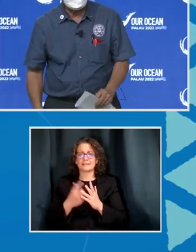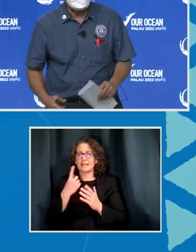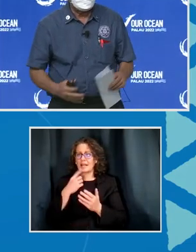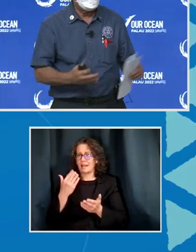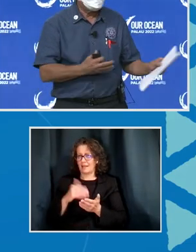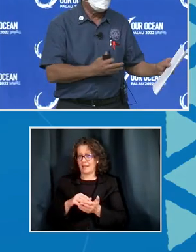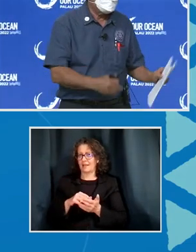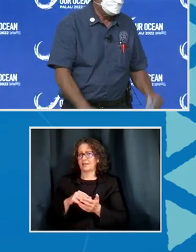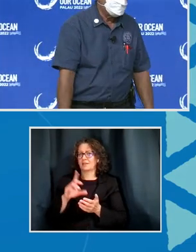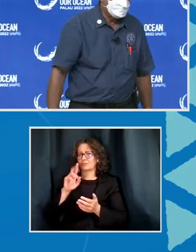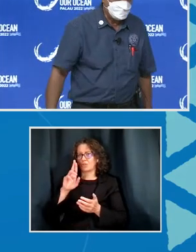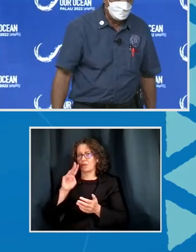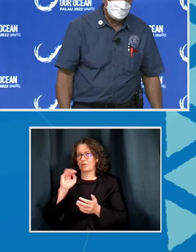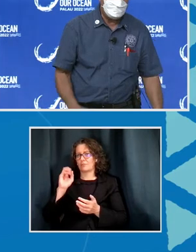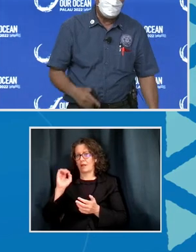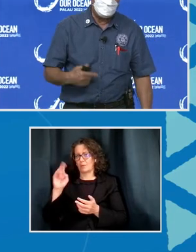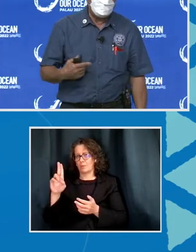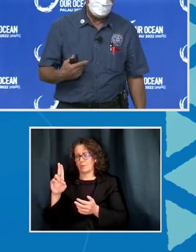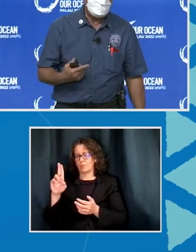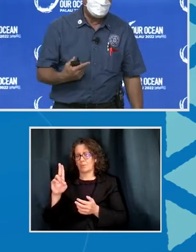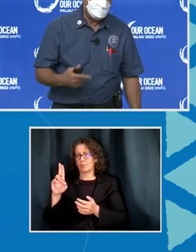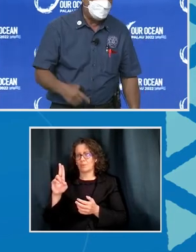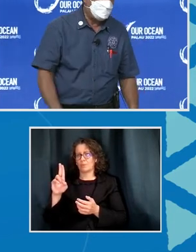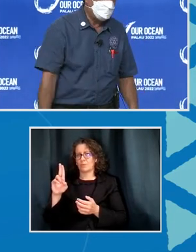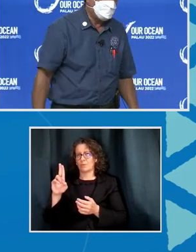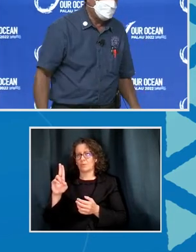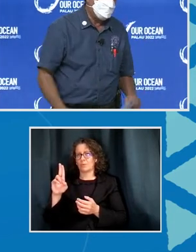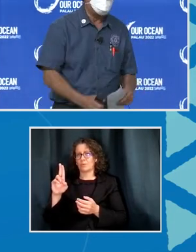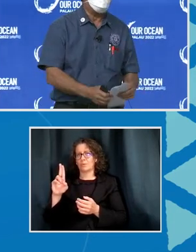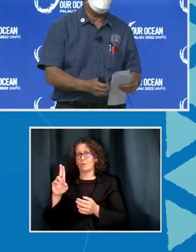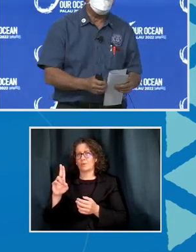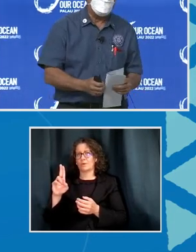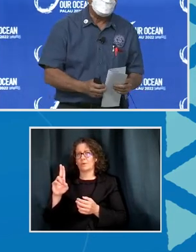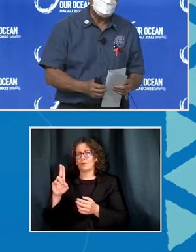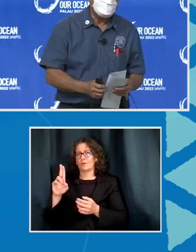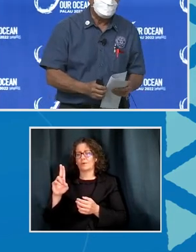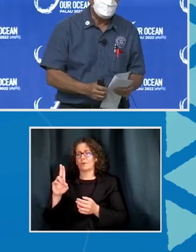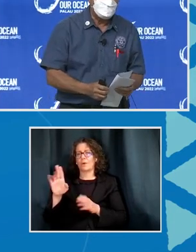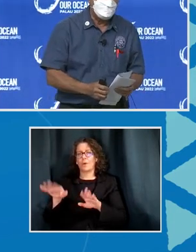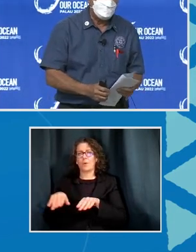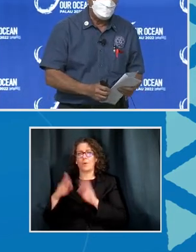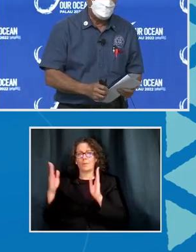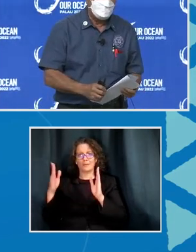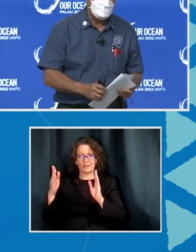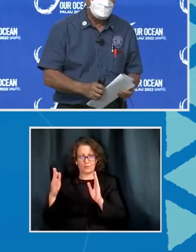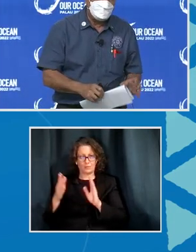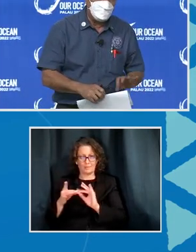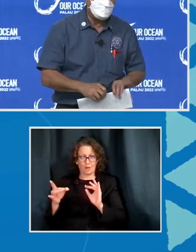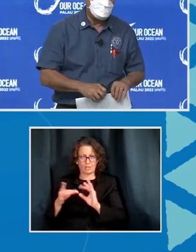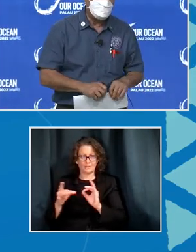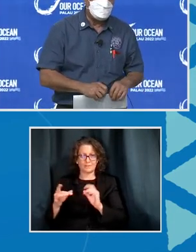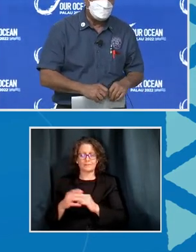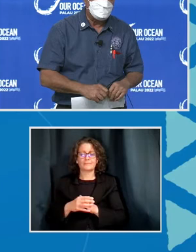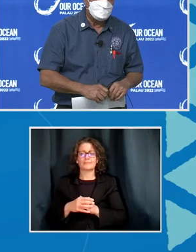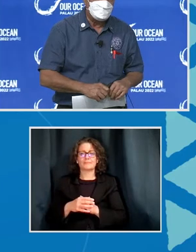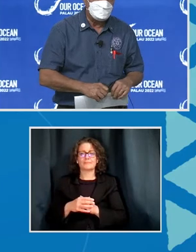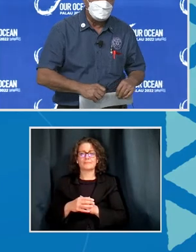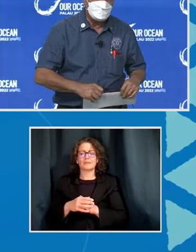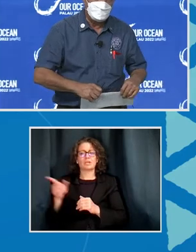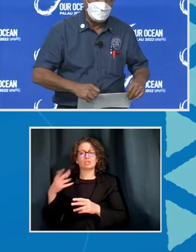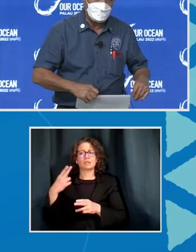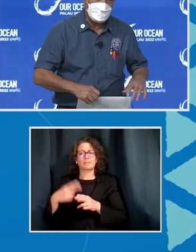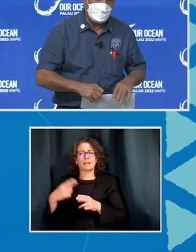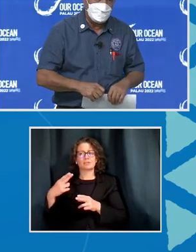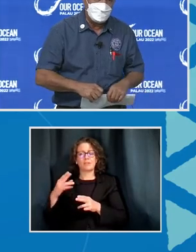opening remarks. She mentioned that